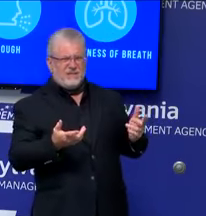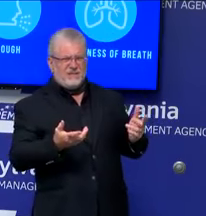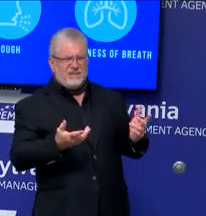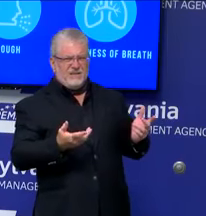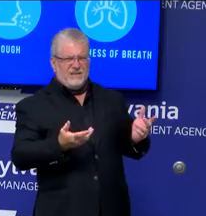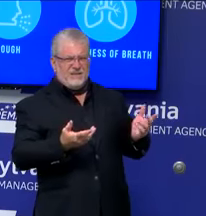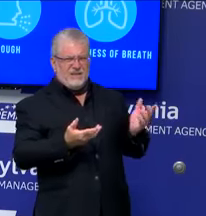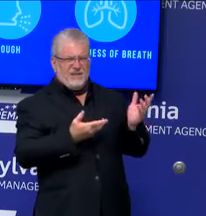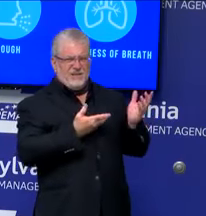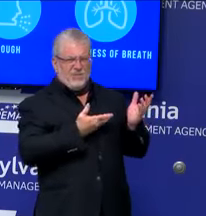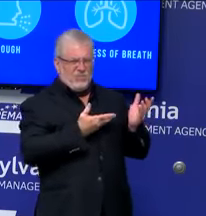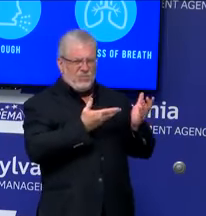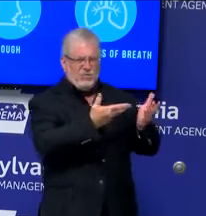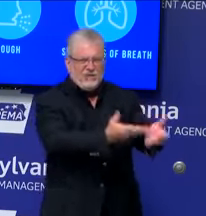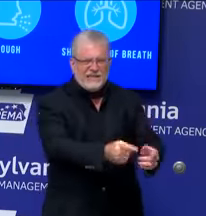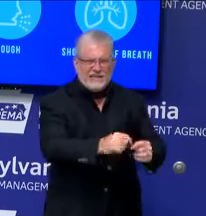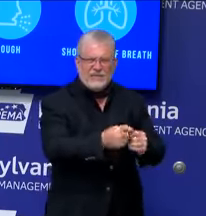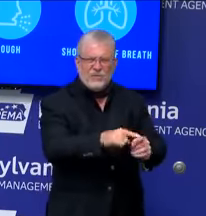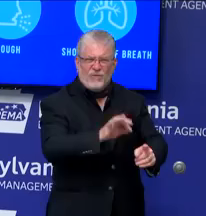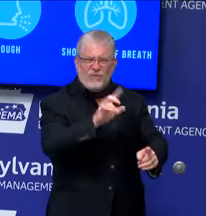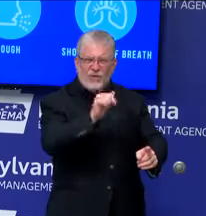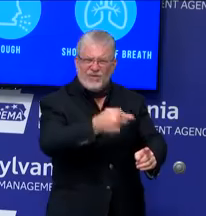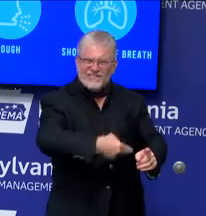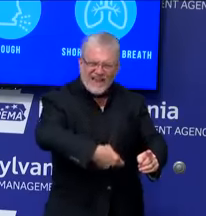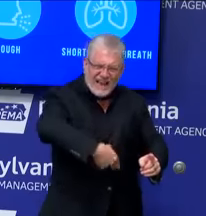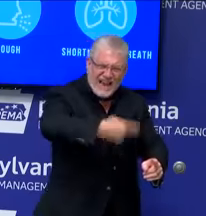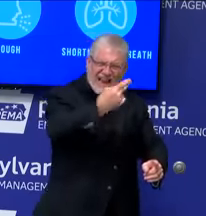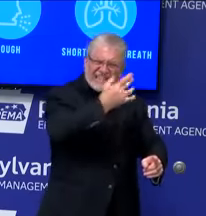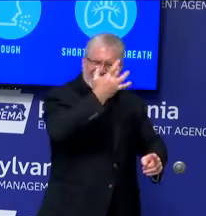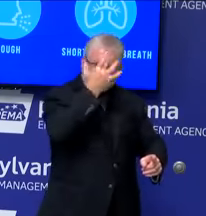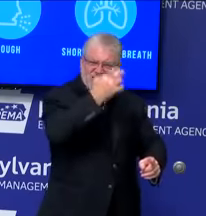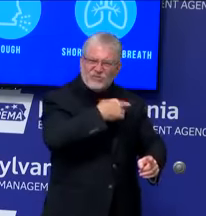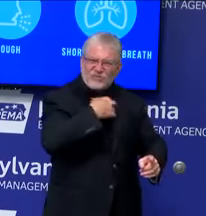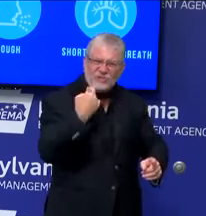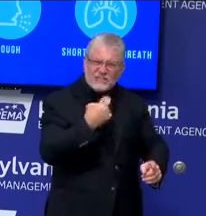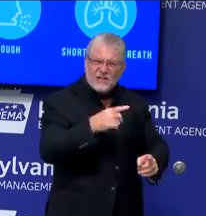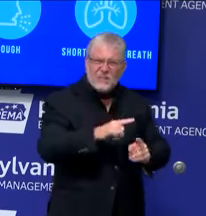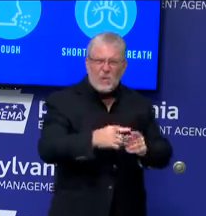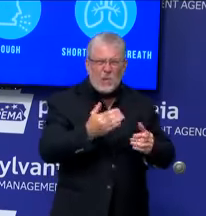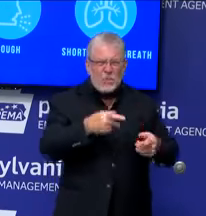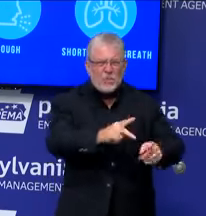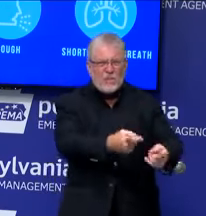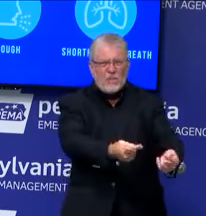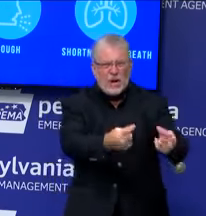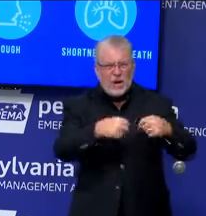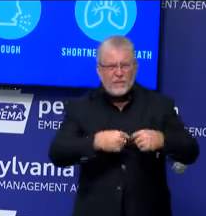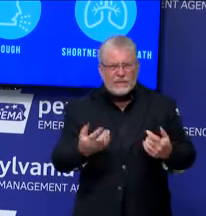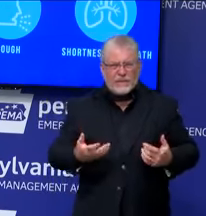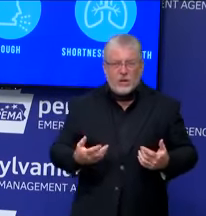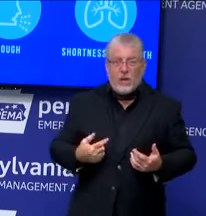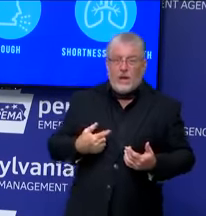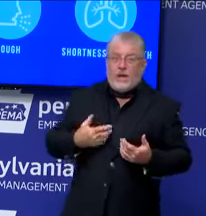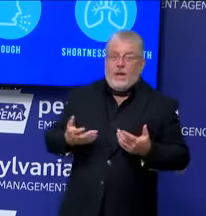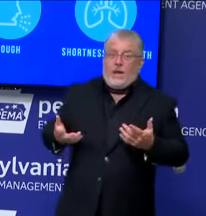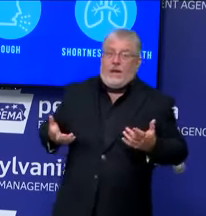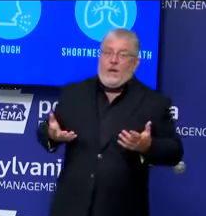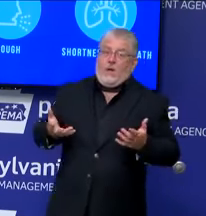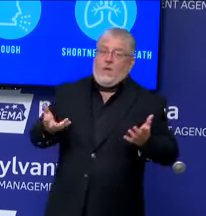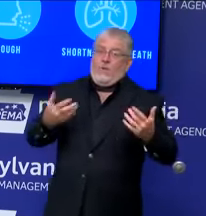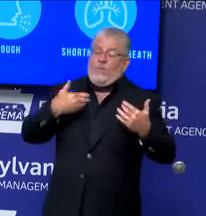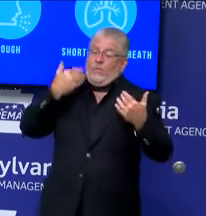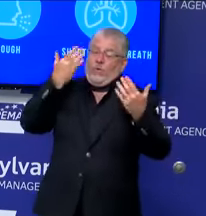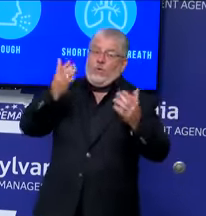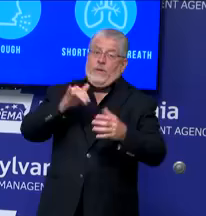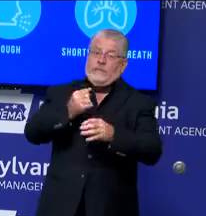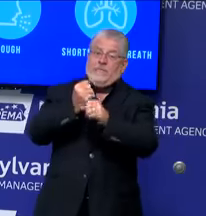why would they be allowed to show up anyway? Well, so, I mean, we'll see. But those are the protocols that baseball has put into